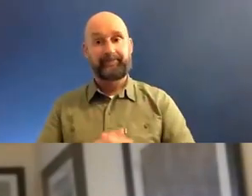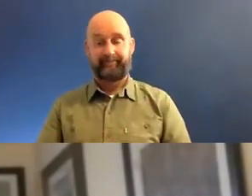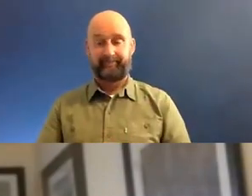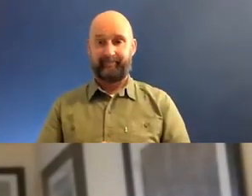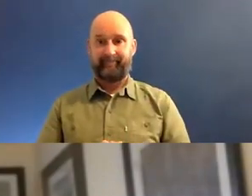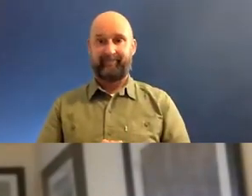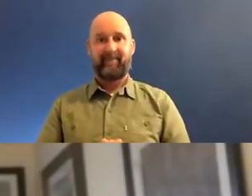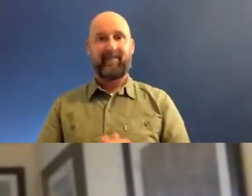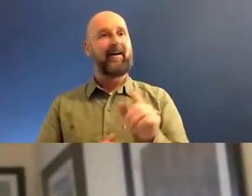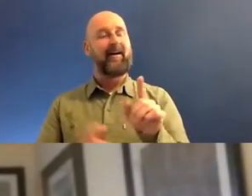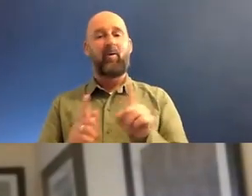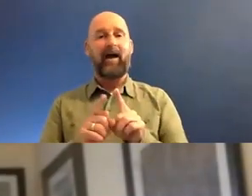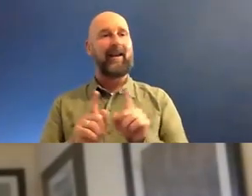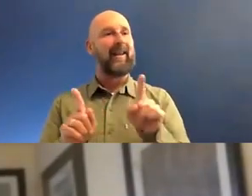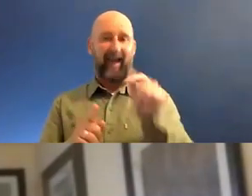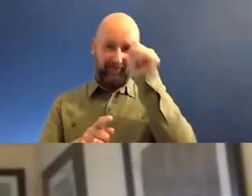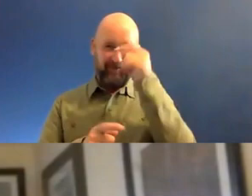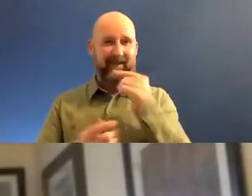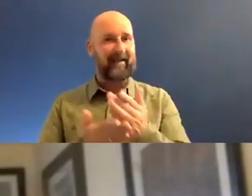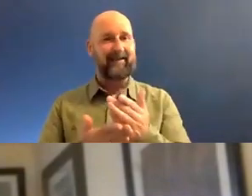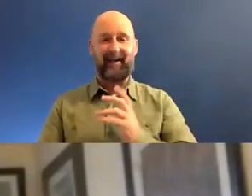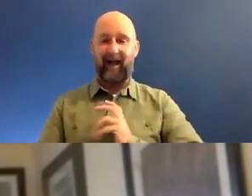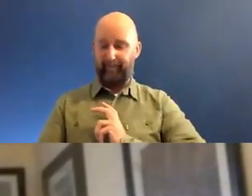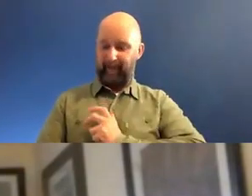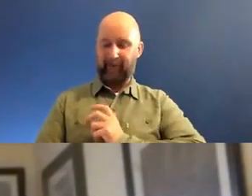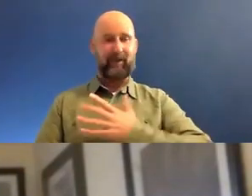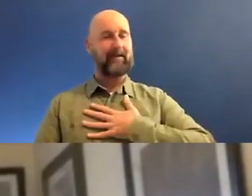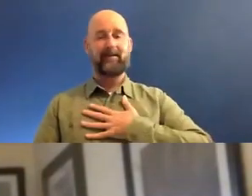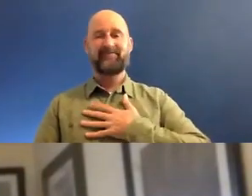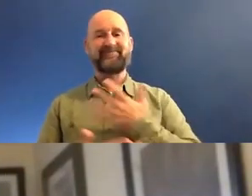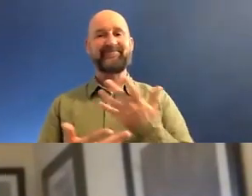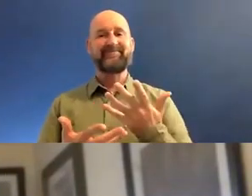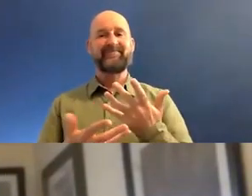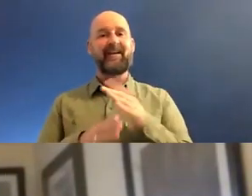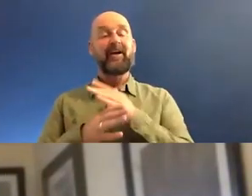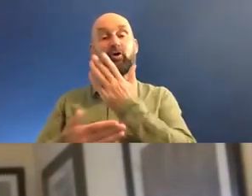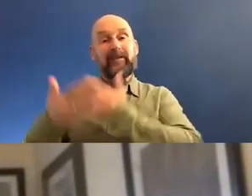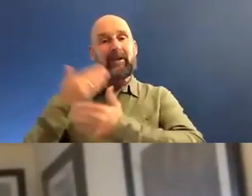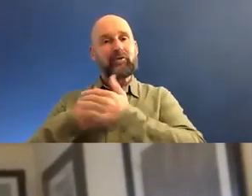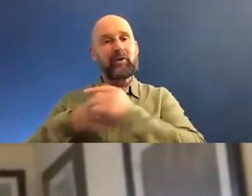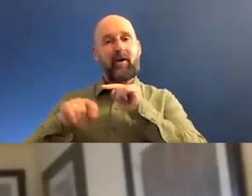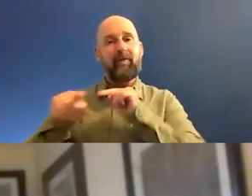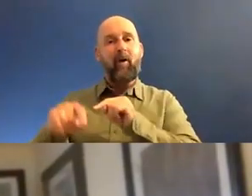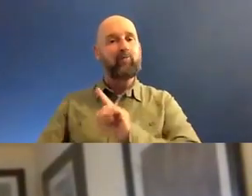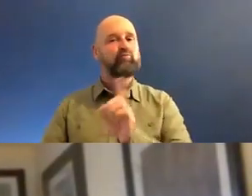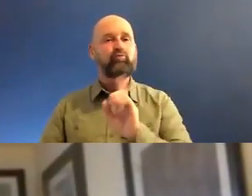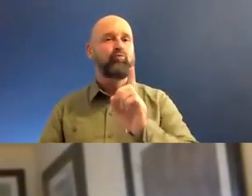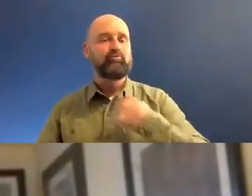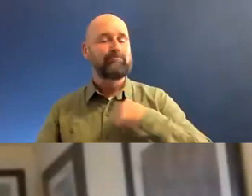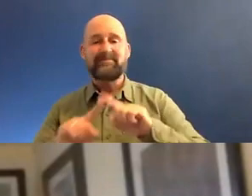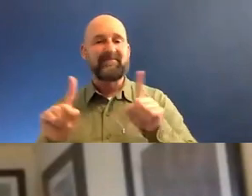I kind of wore this badge proudly of, um, not following tradition, but trying to kind of